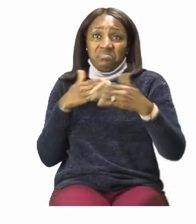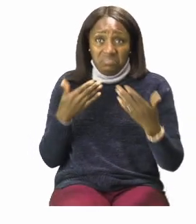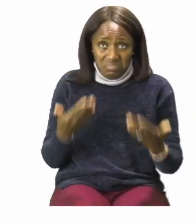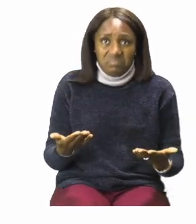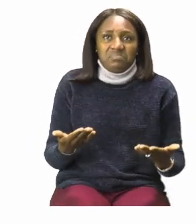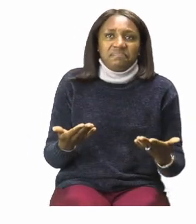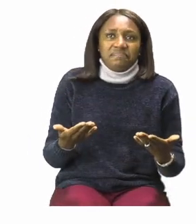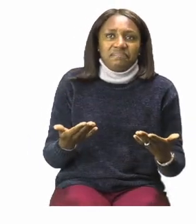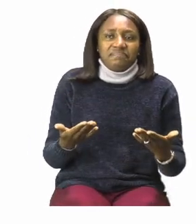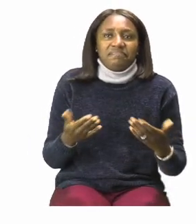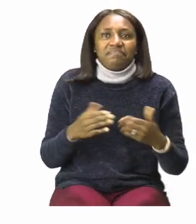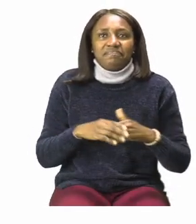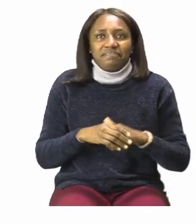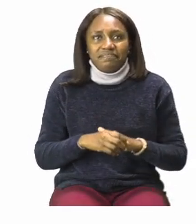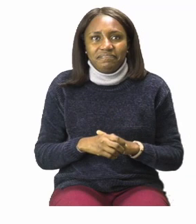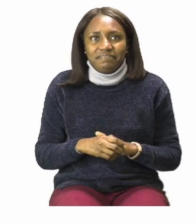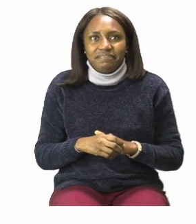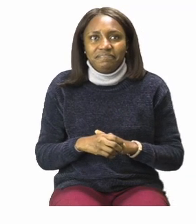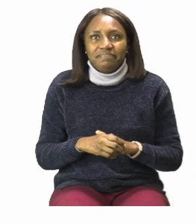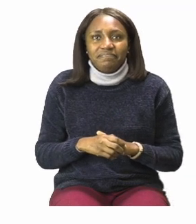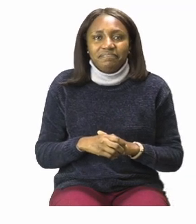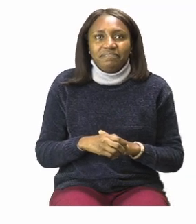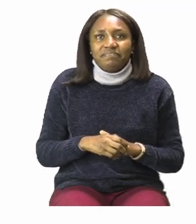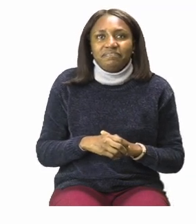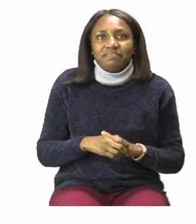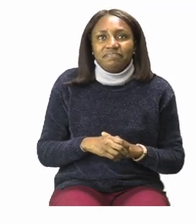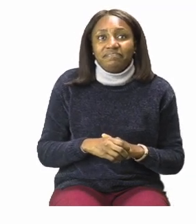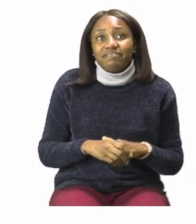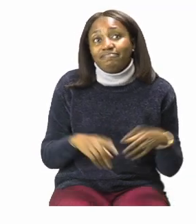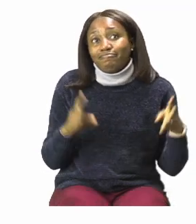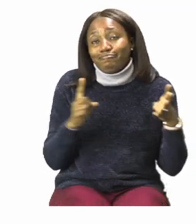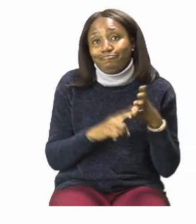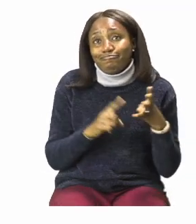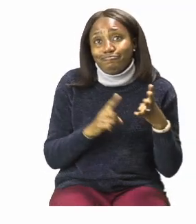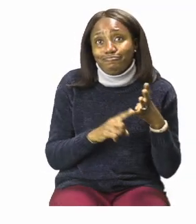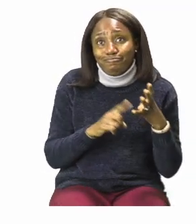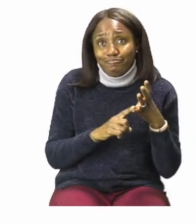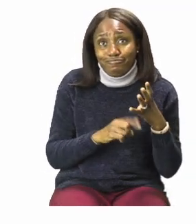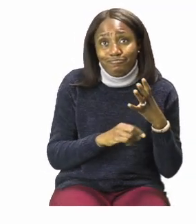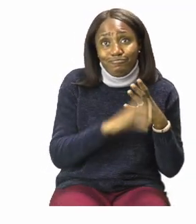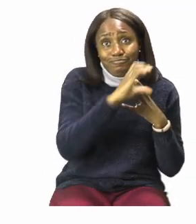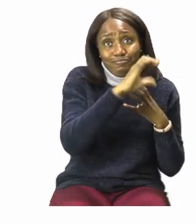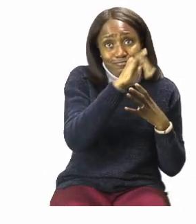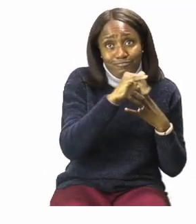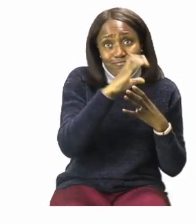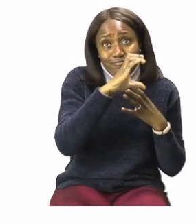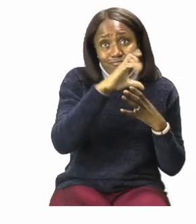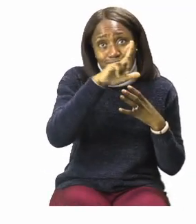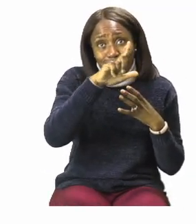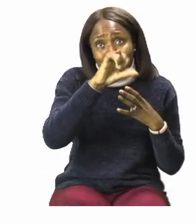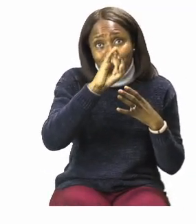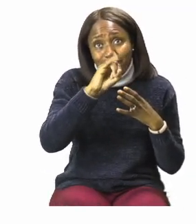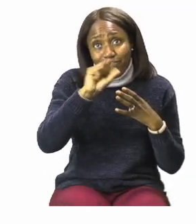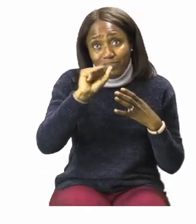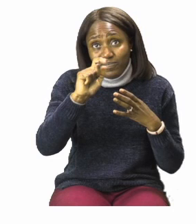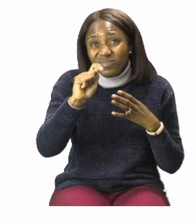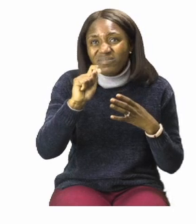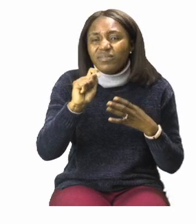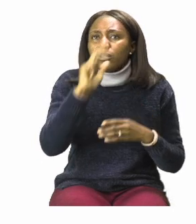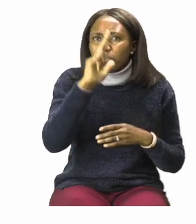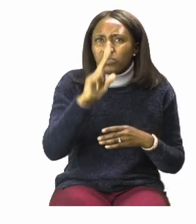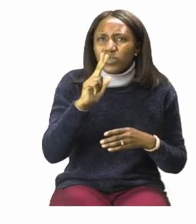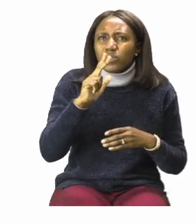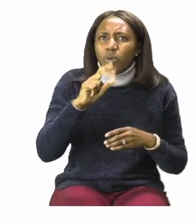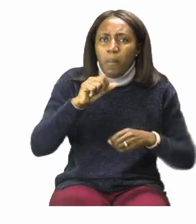times when traffic is high. Then we have cyclists. These are people who ride